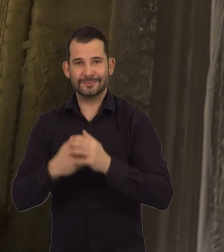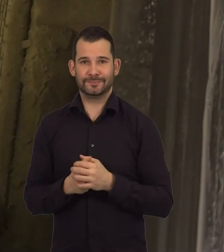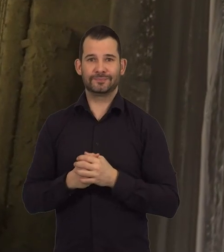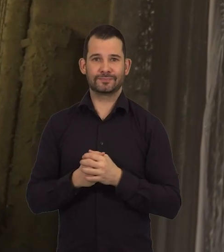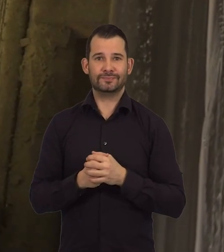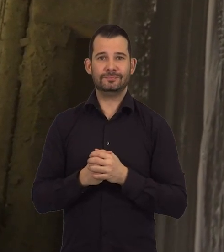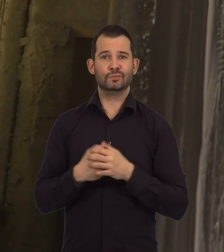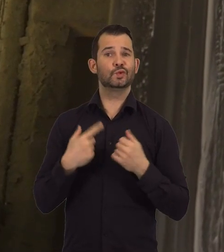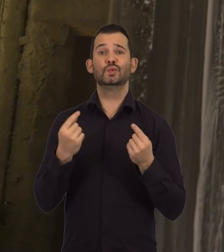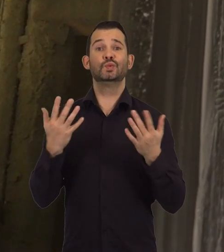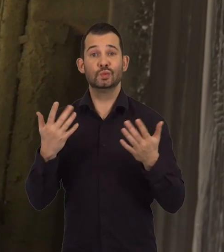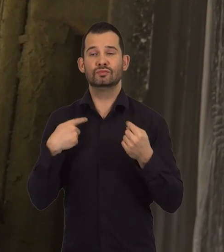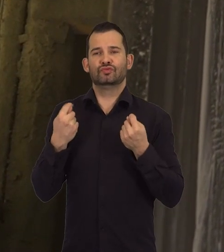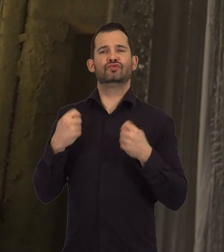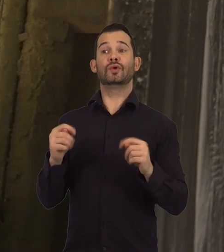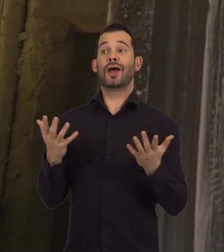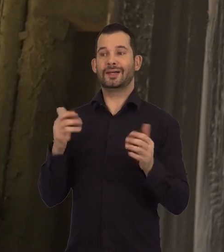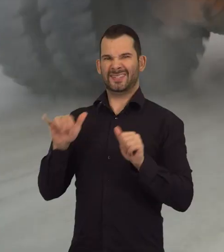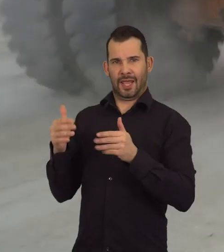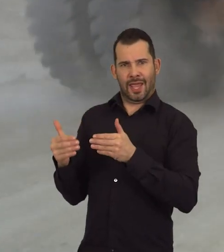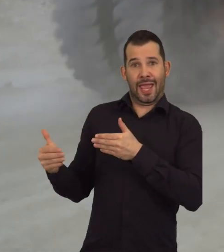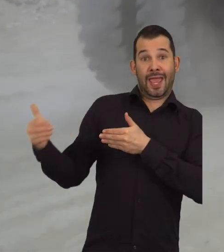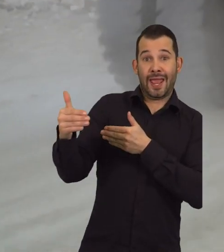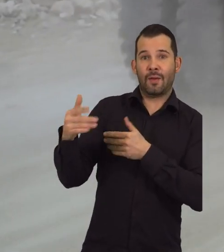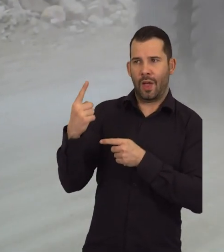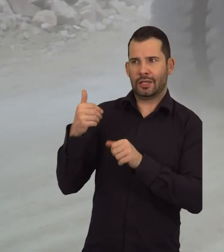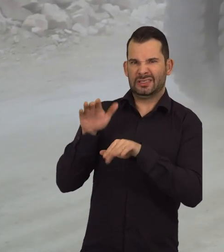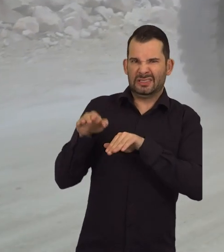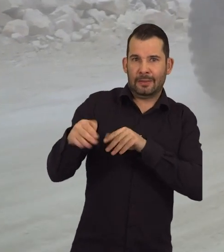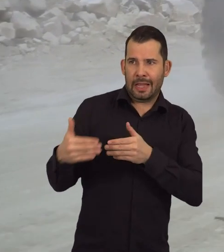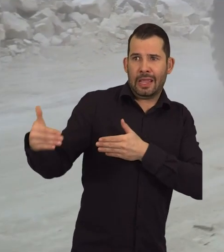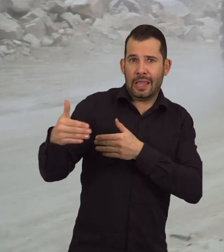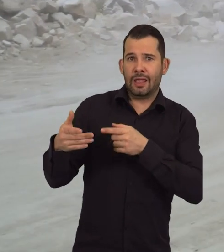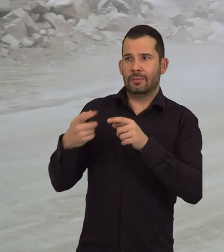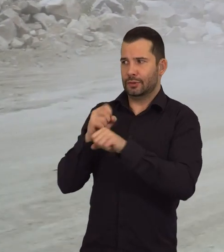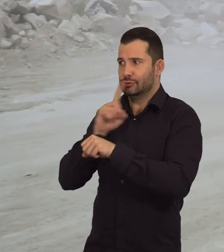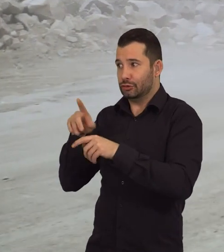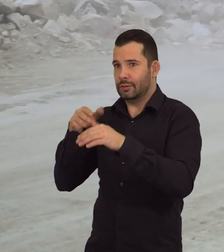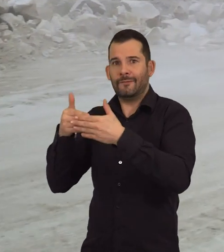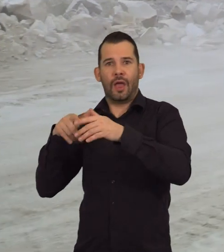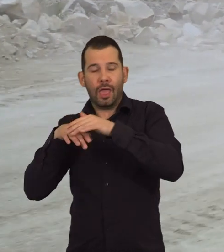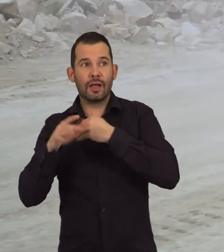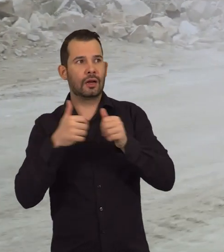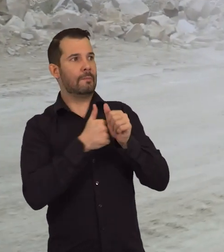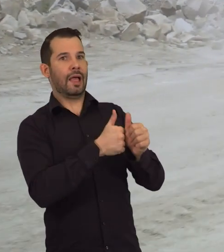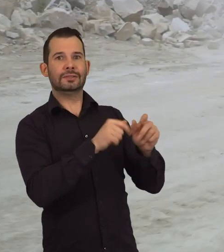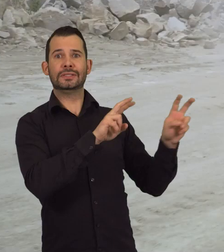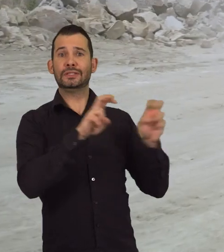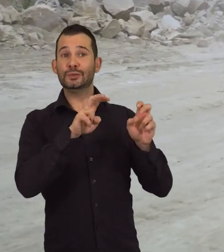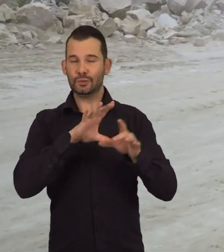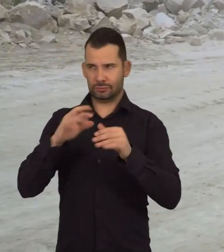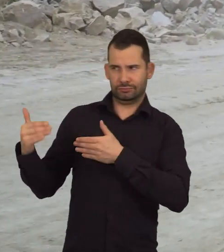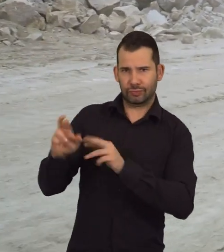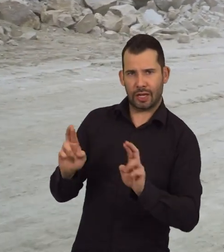And what we try to do is stay ahead, one step ahead of them getting into compliance issues.